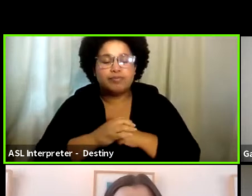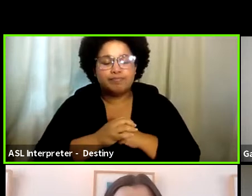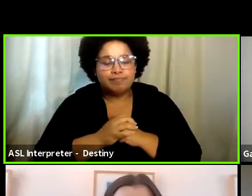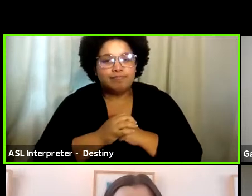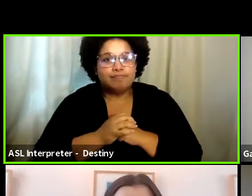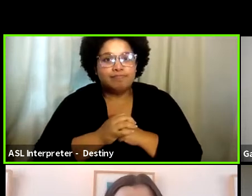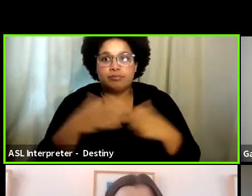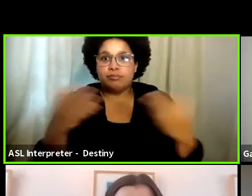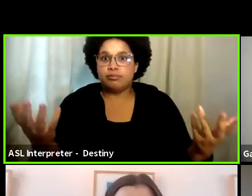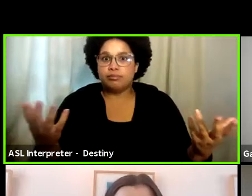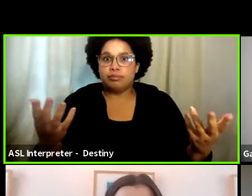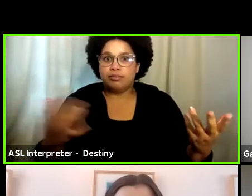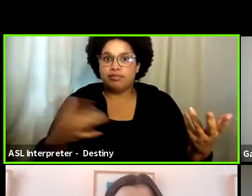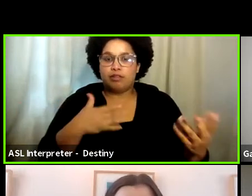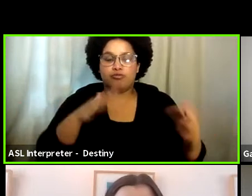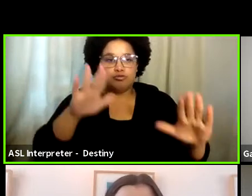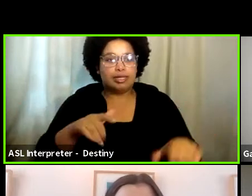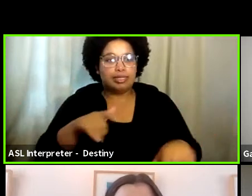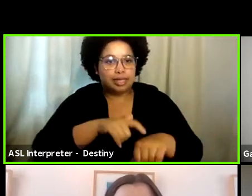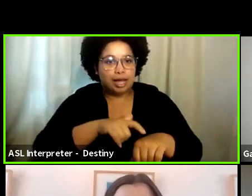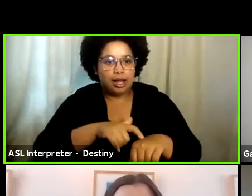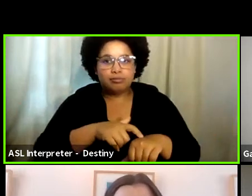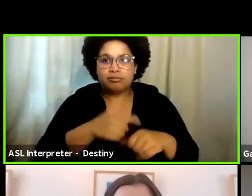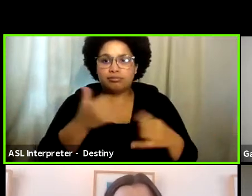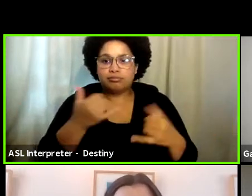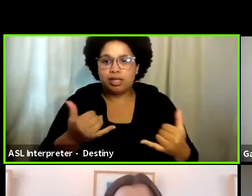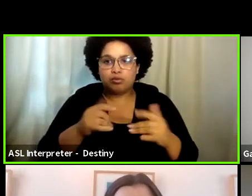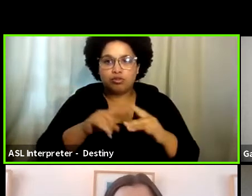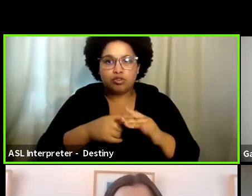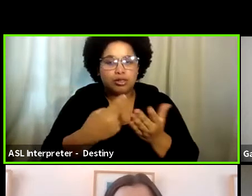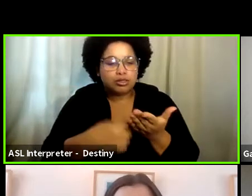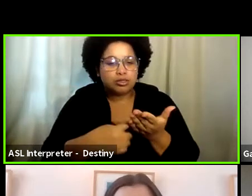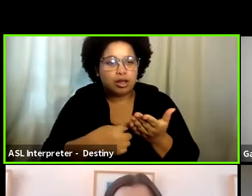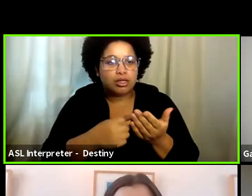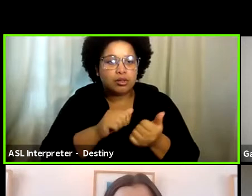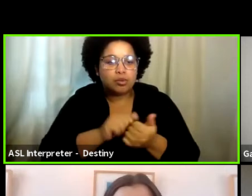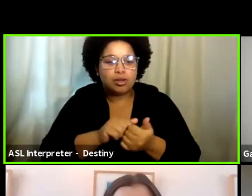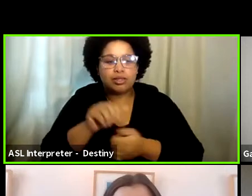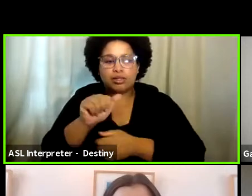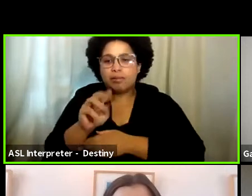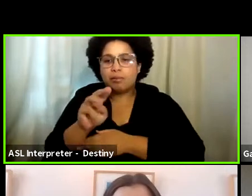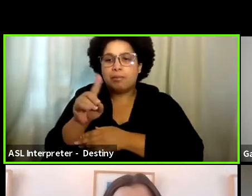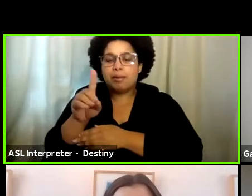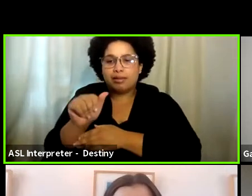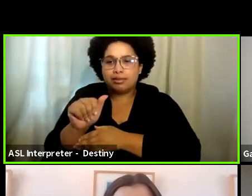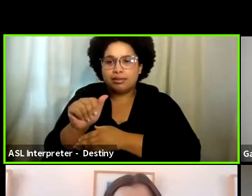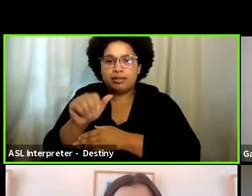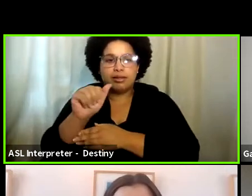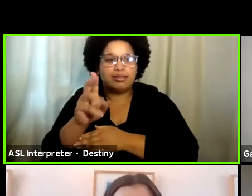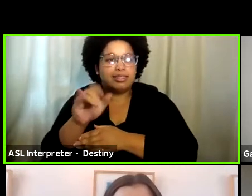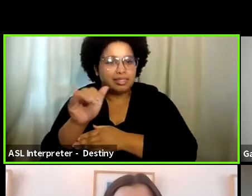So I think that this is a great time for us to really come into talking with Amanda and Alicia and, you know,